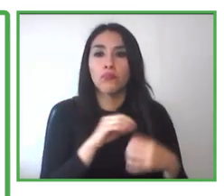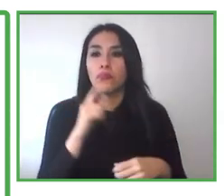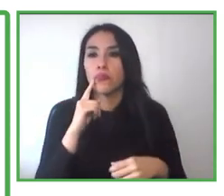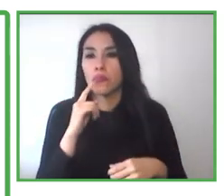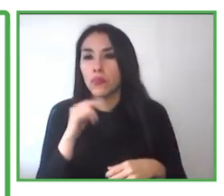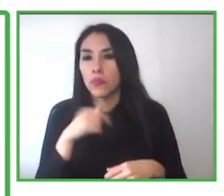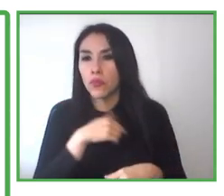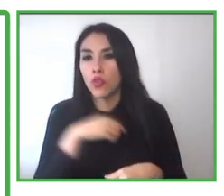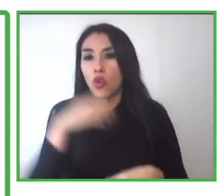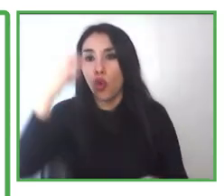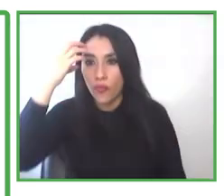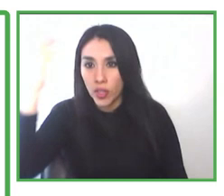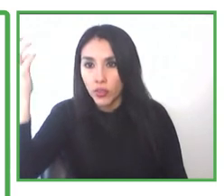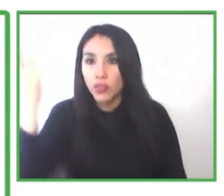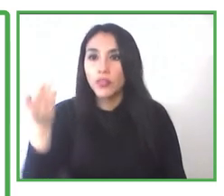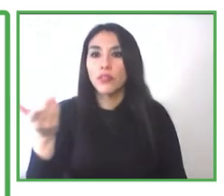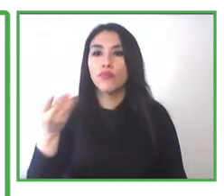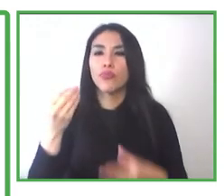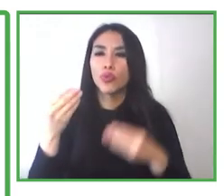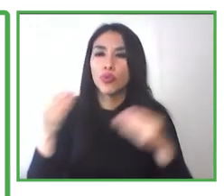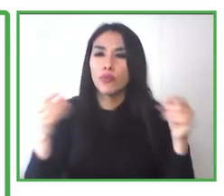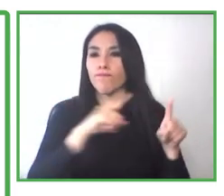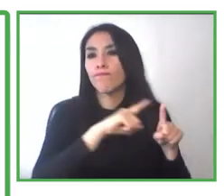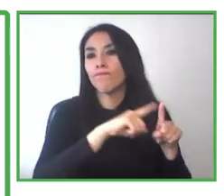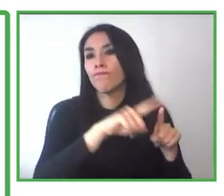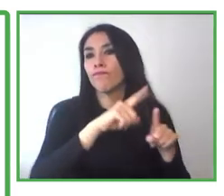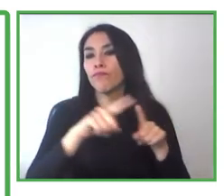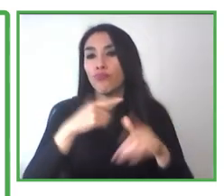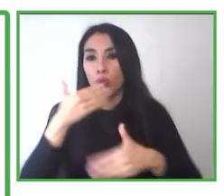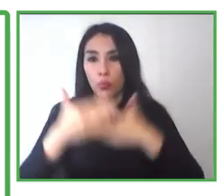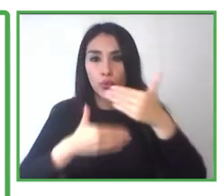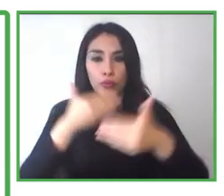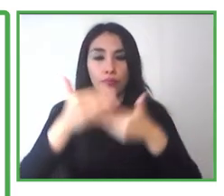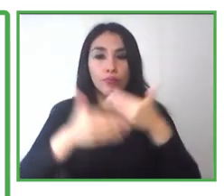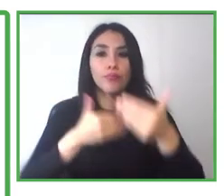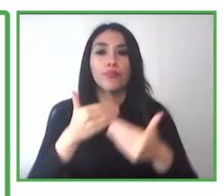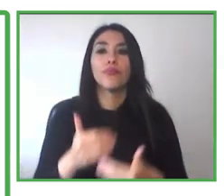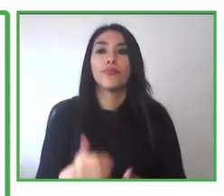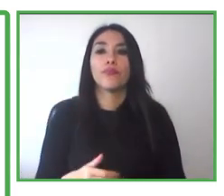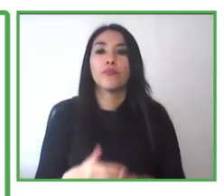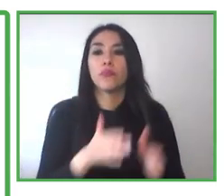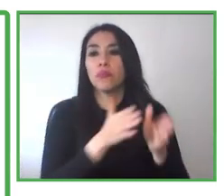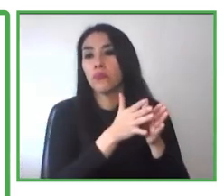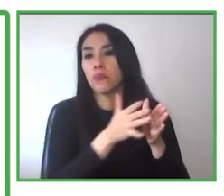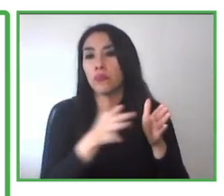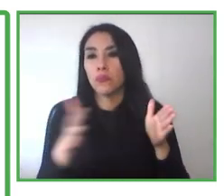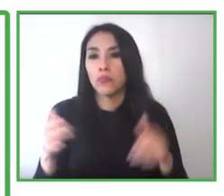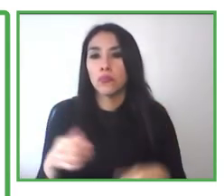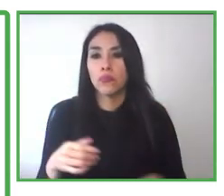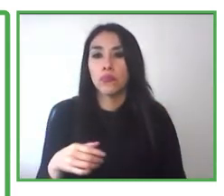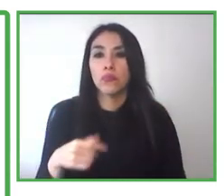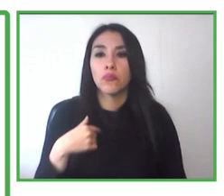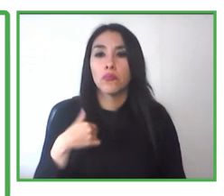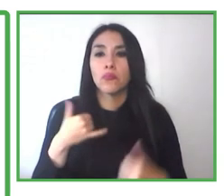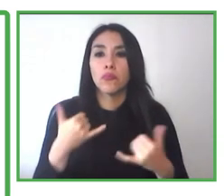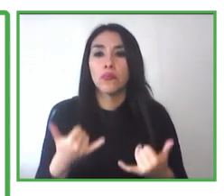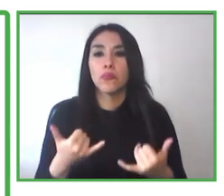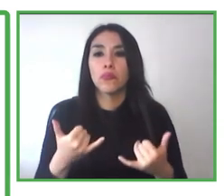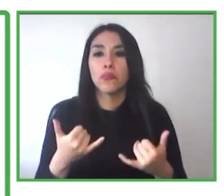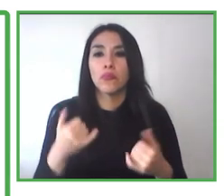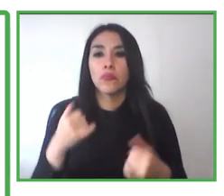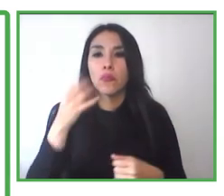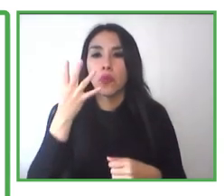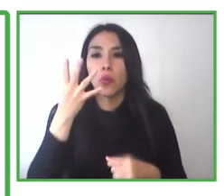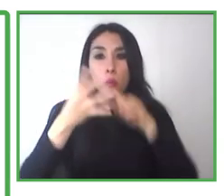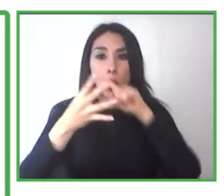develop different processes, but we've done it in different steps. So the first step that